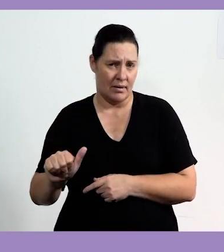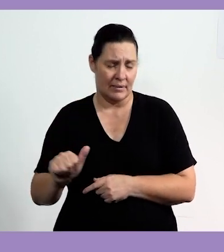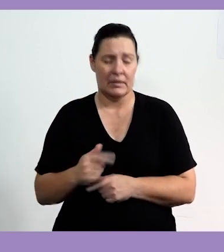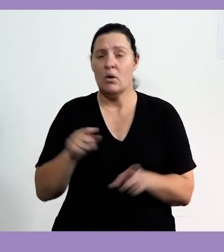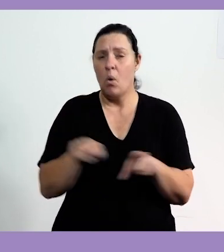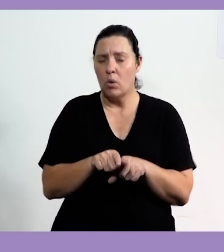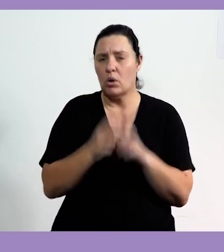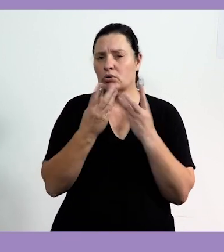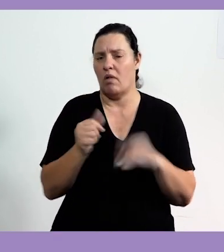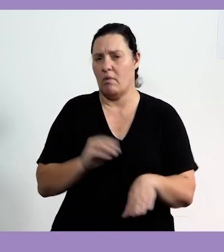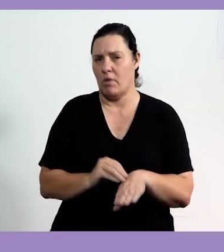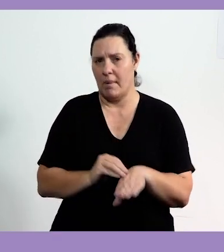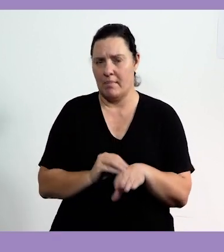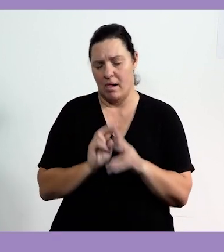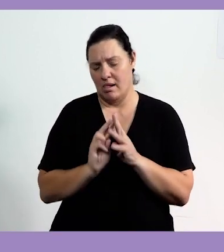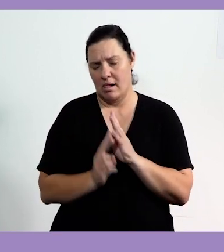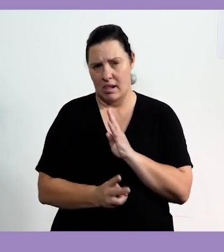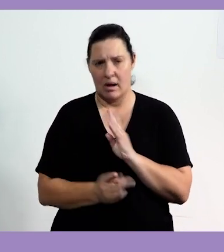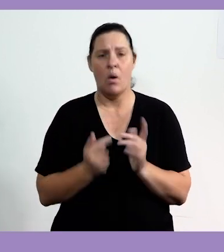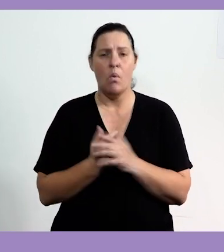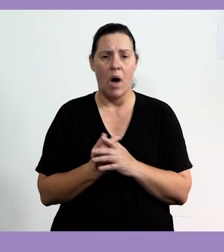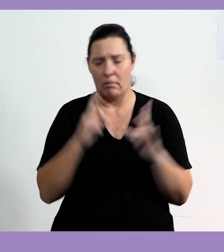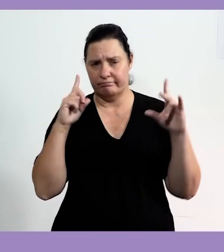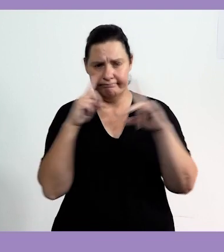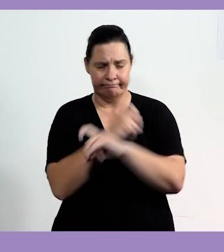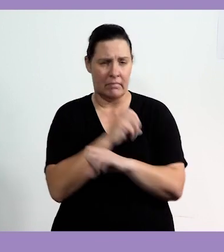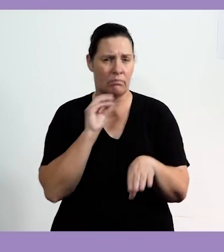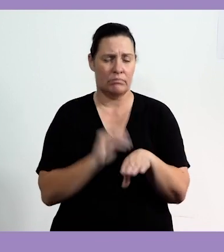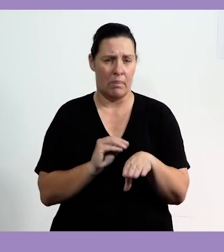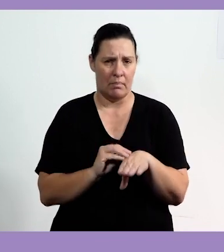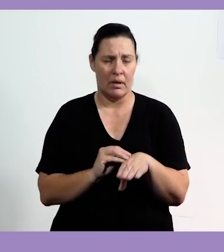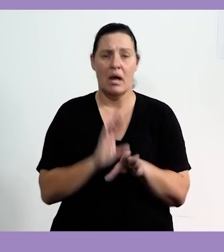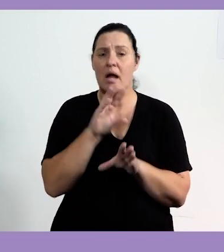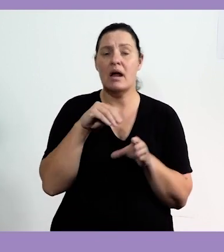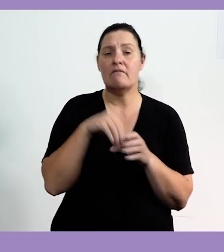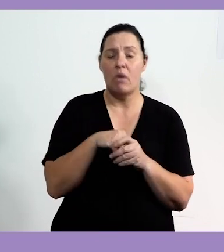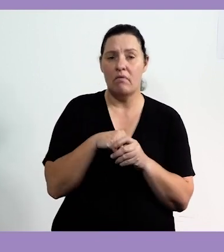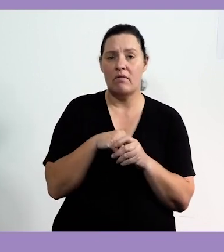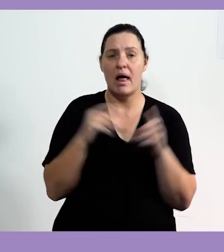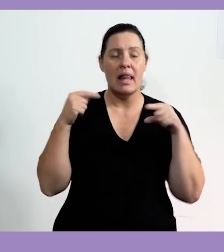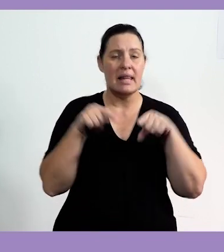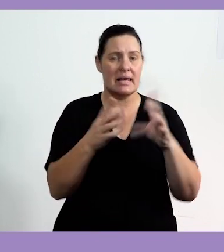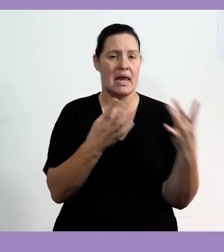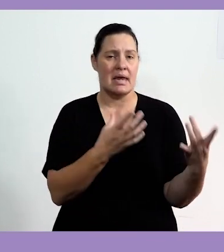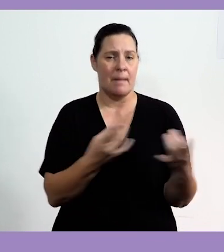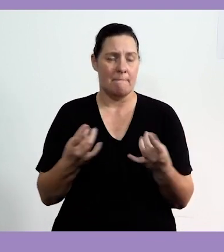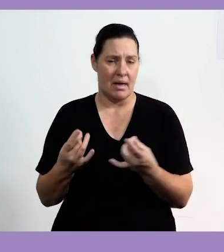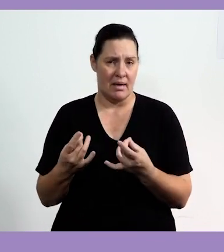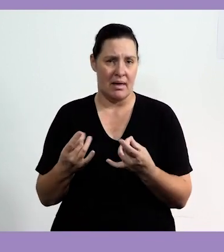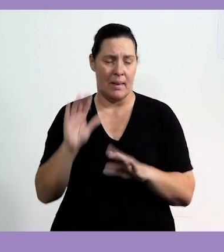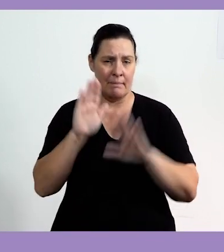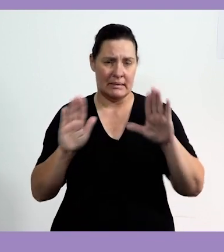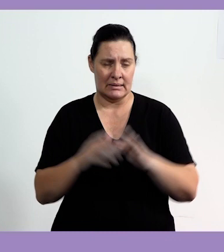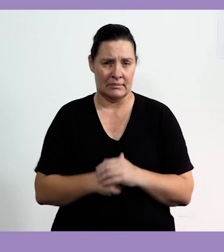Then we are going to be solving for problems where we are going to solve for complex problems involving linear number